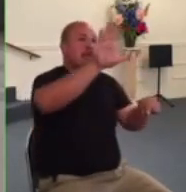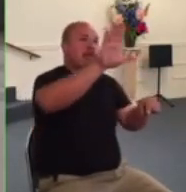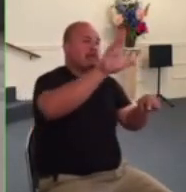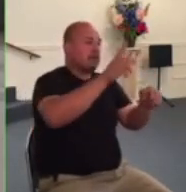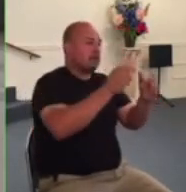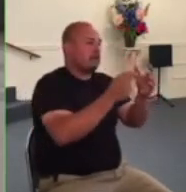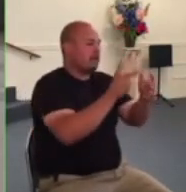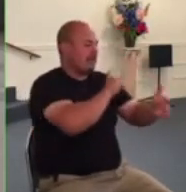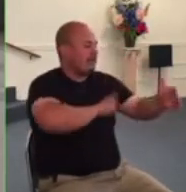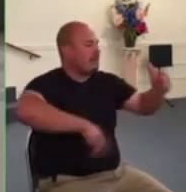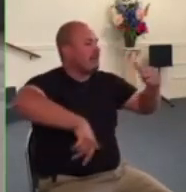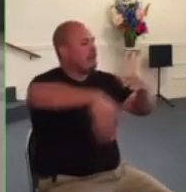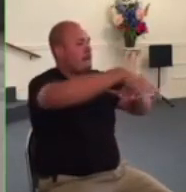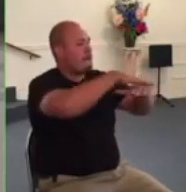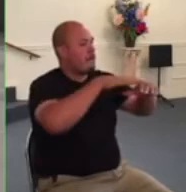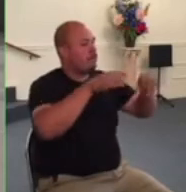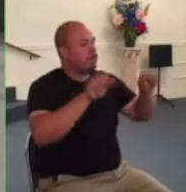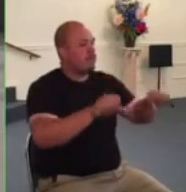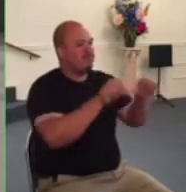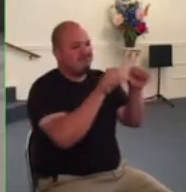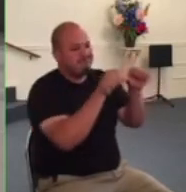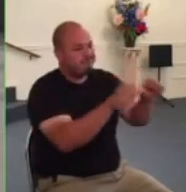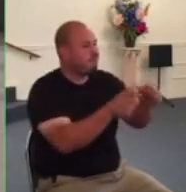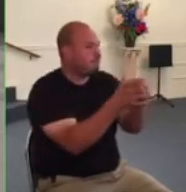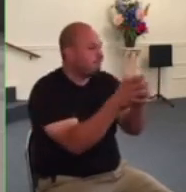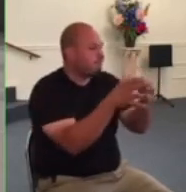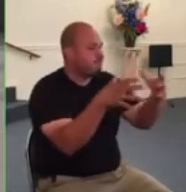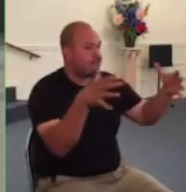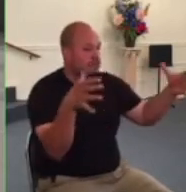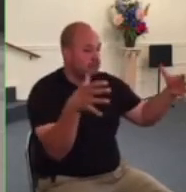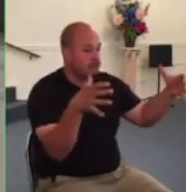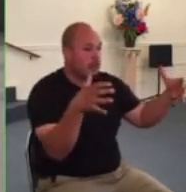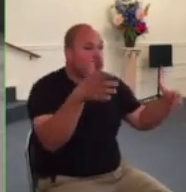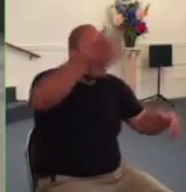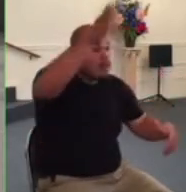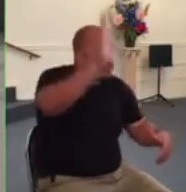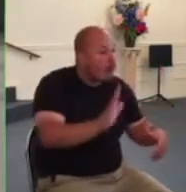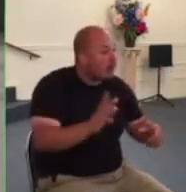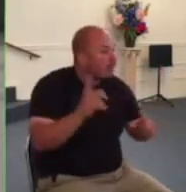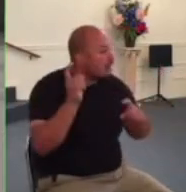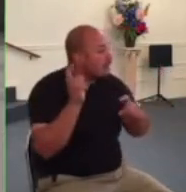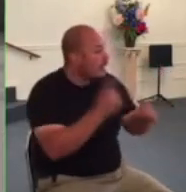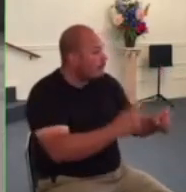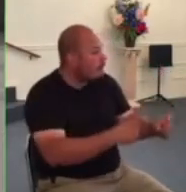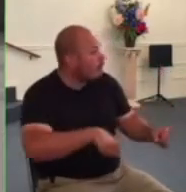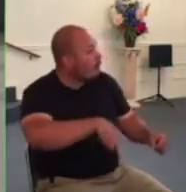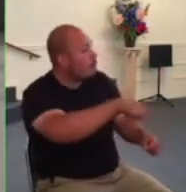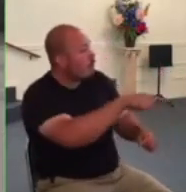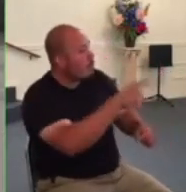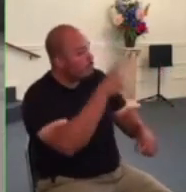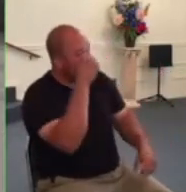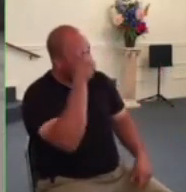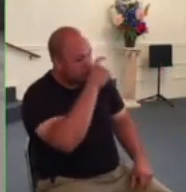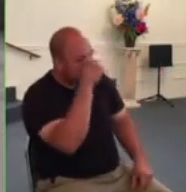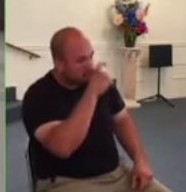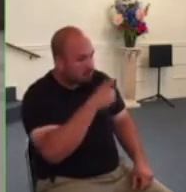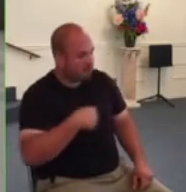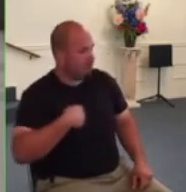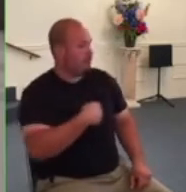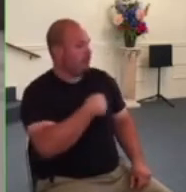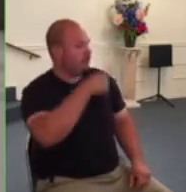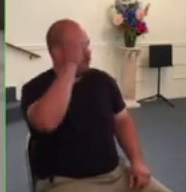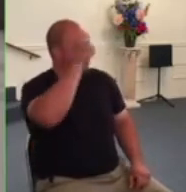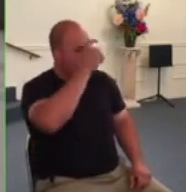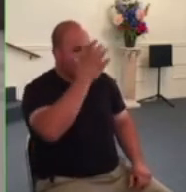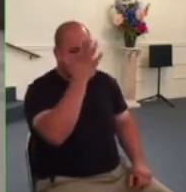and may god give us wisdom in the days ahead to understand what is right and good in every situation and the